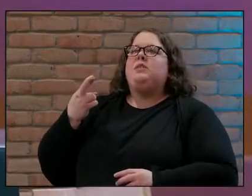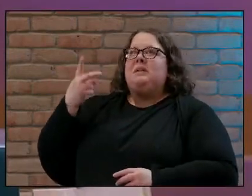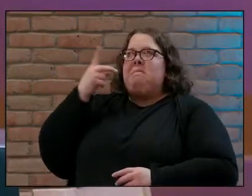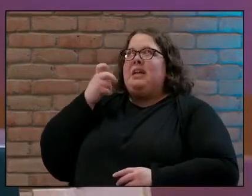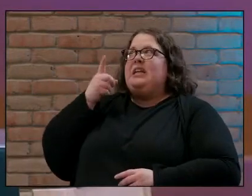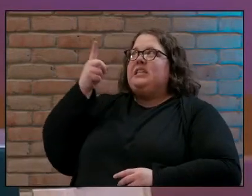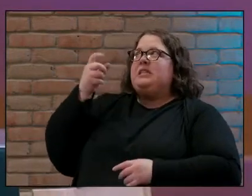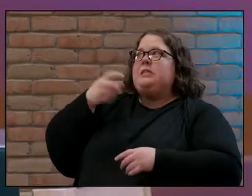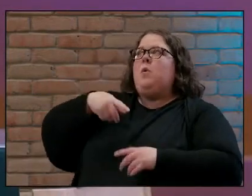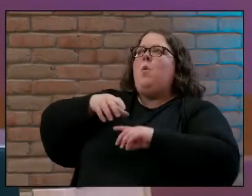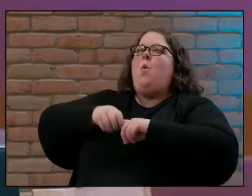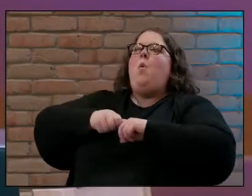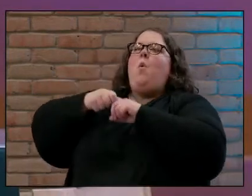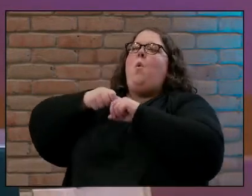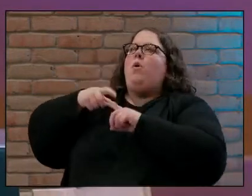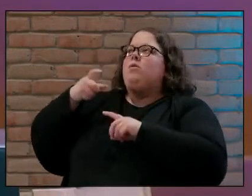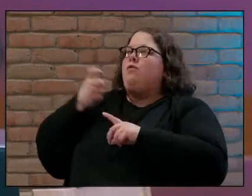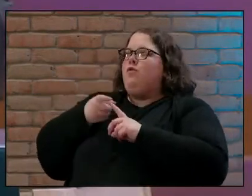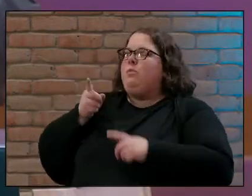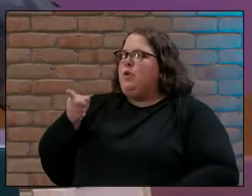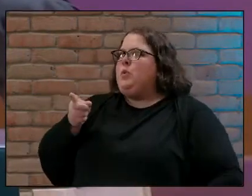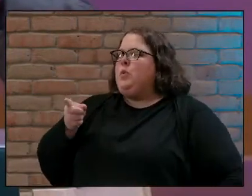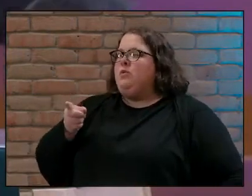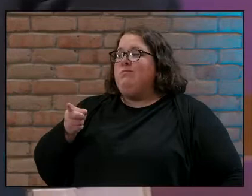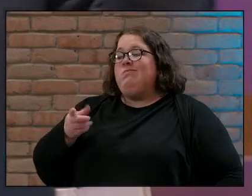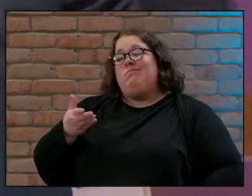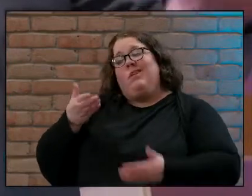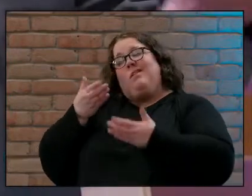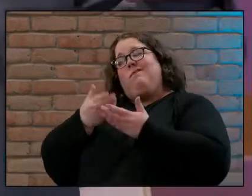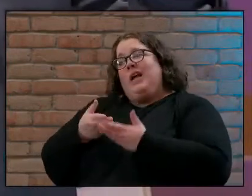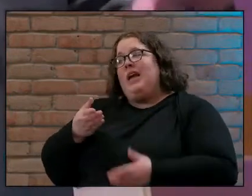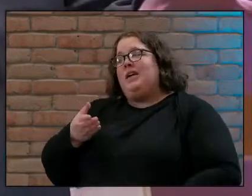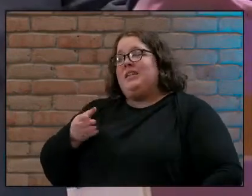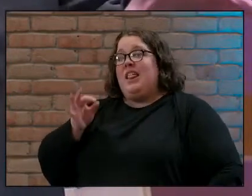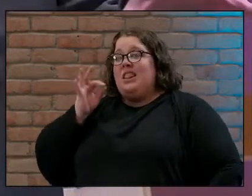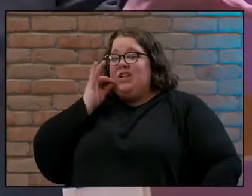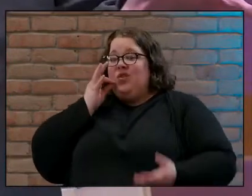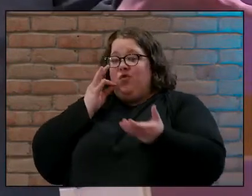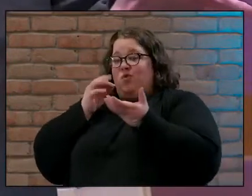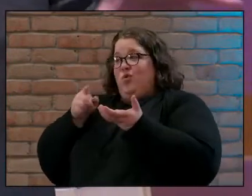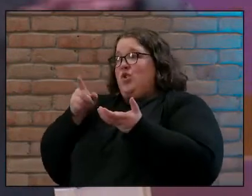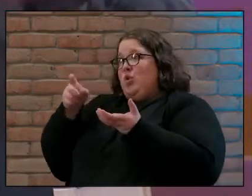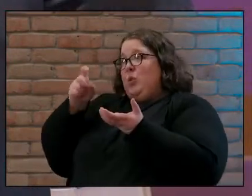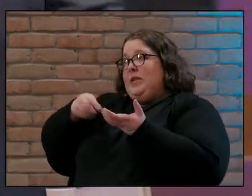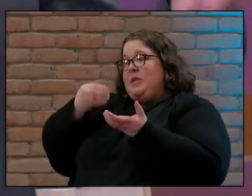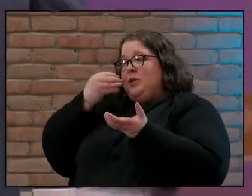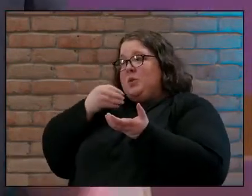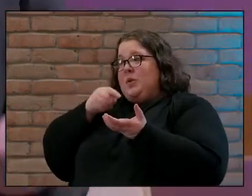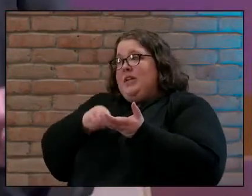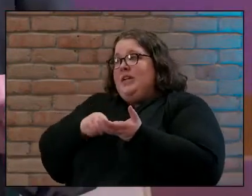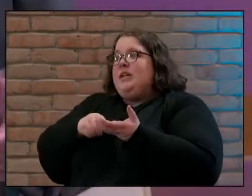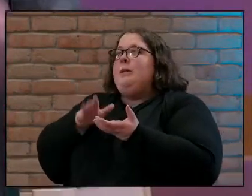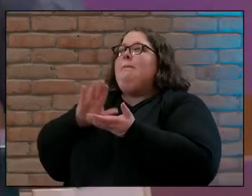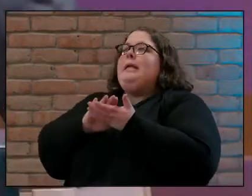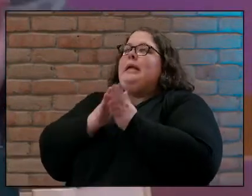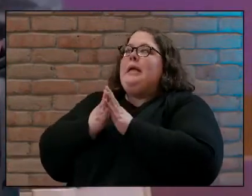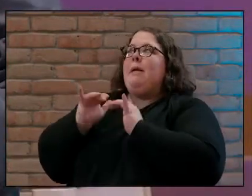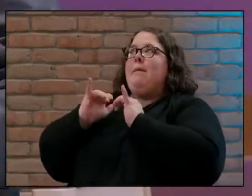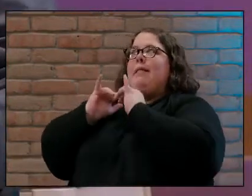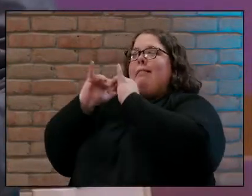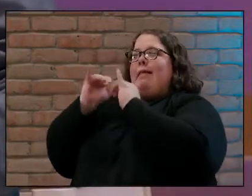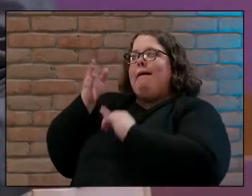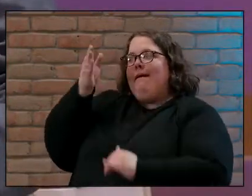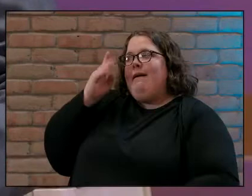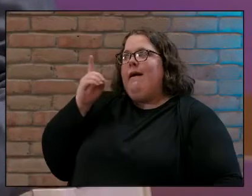keeping something back in fact Eve you have to eat this fruit to become like him you're not